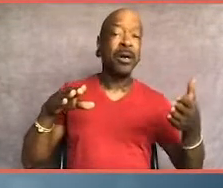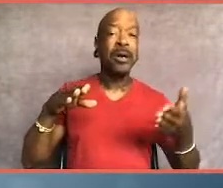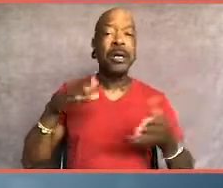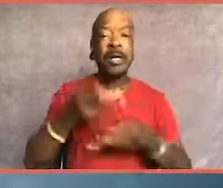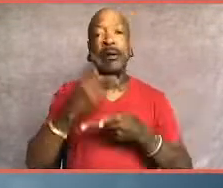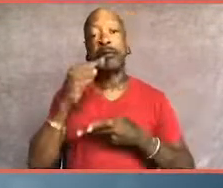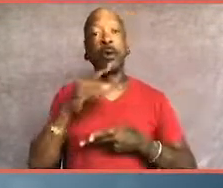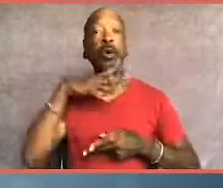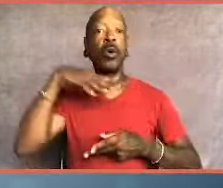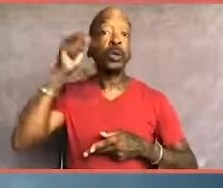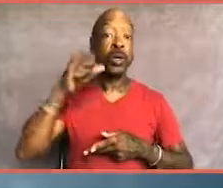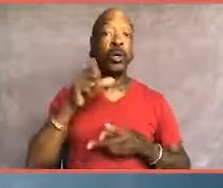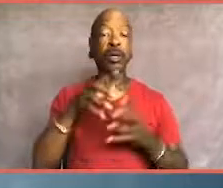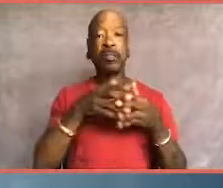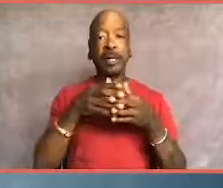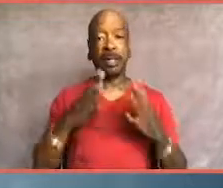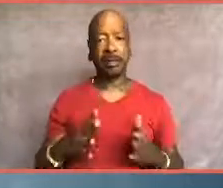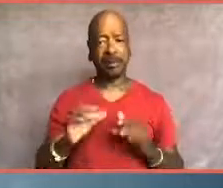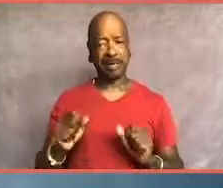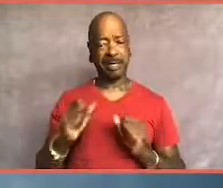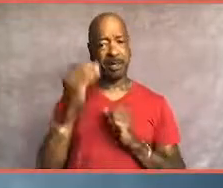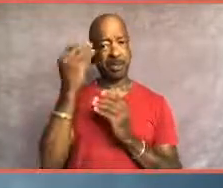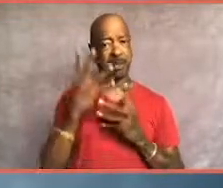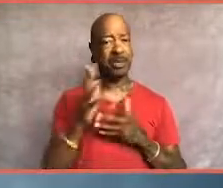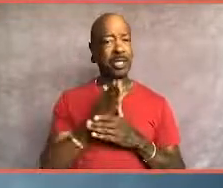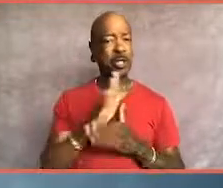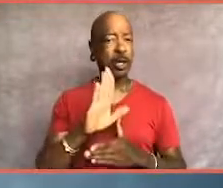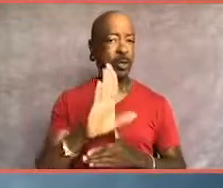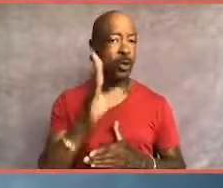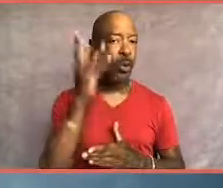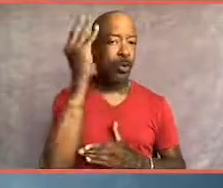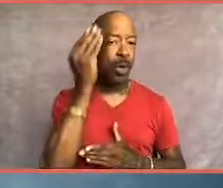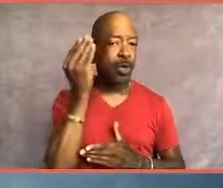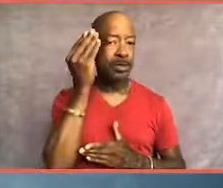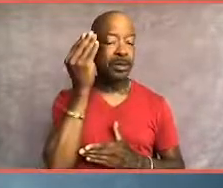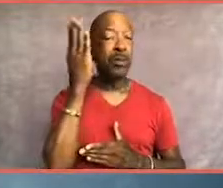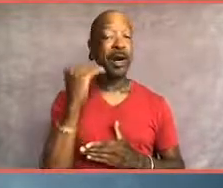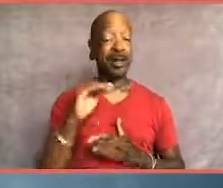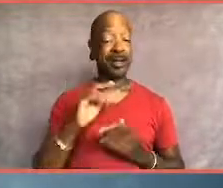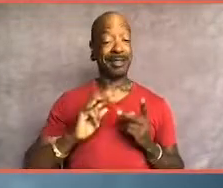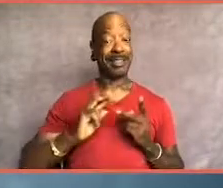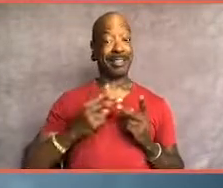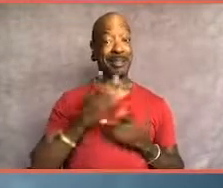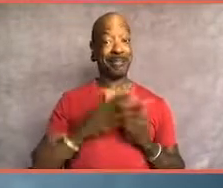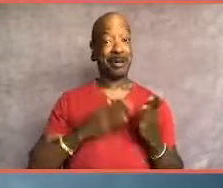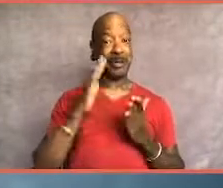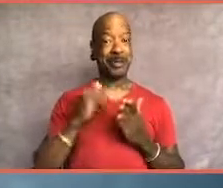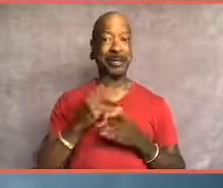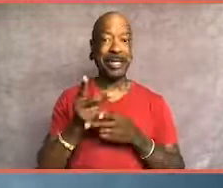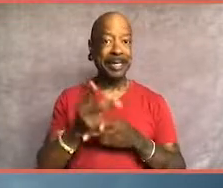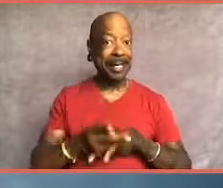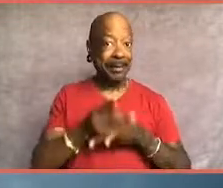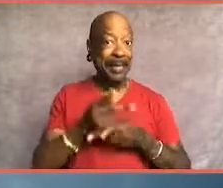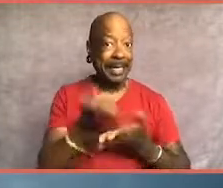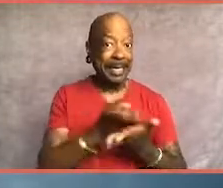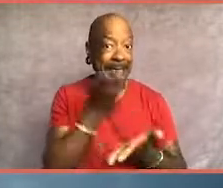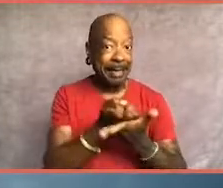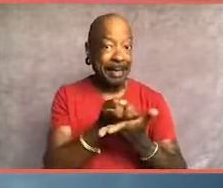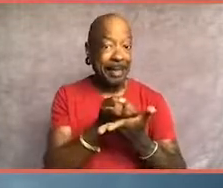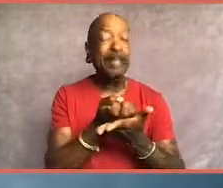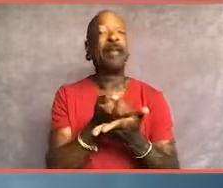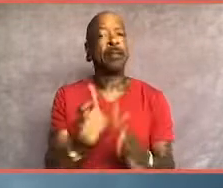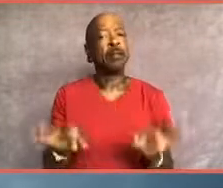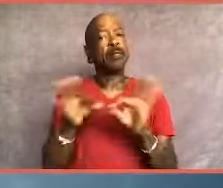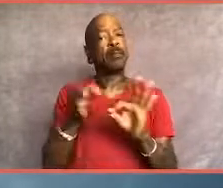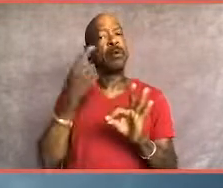Americans. Can you tell me your thoughts on why the second part, know, the caring economy is important